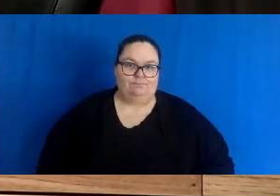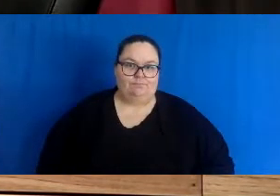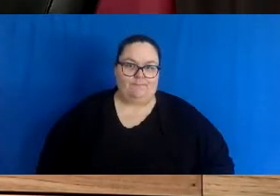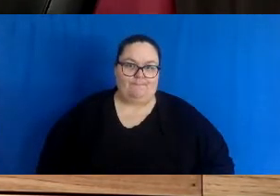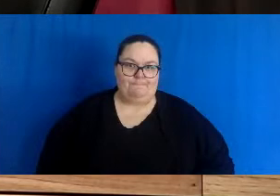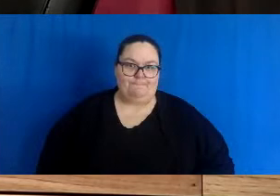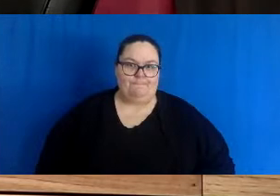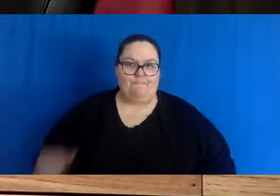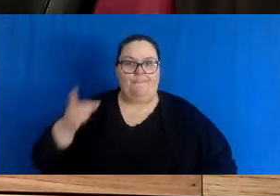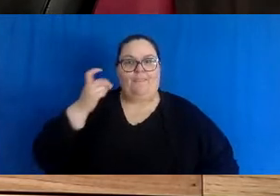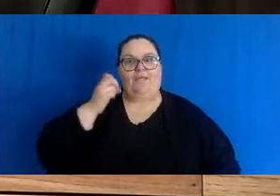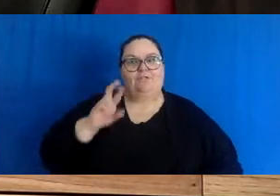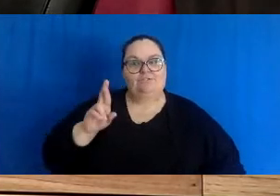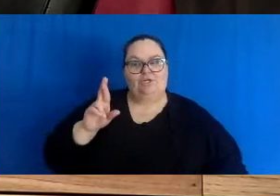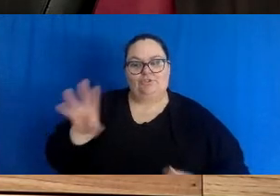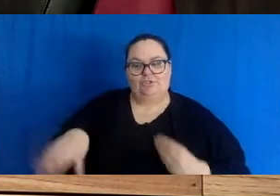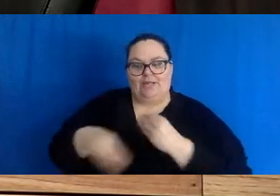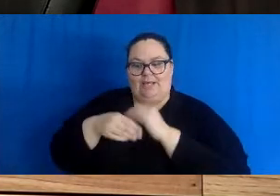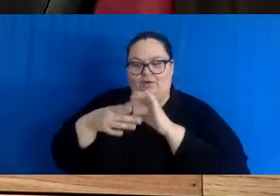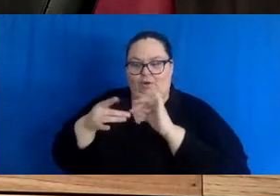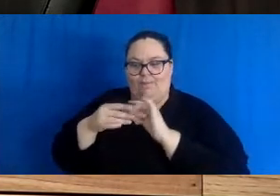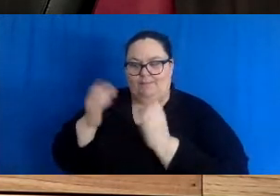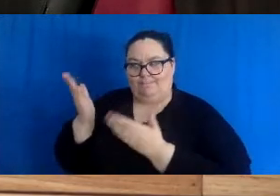the Dr. Derosier add a word.